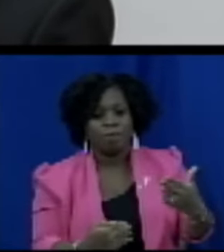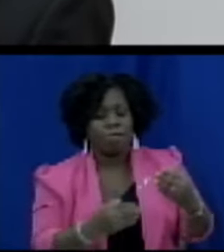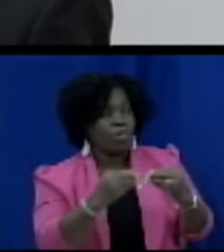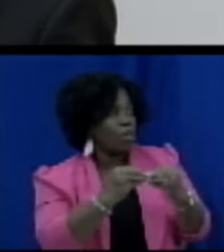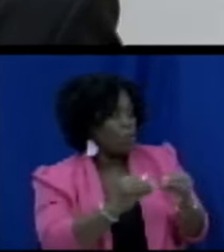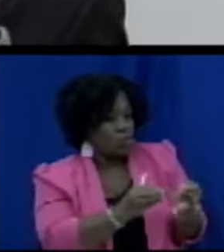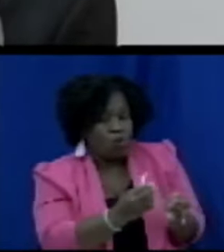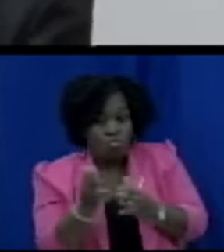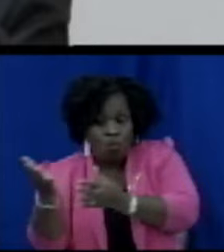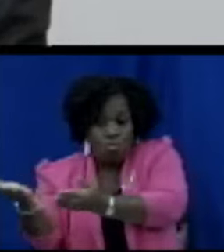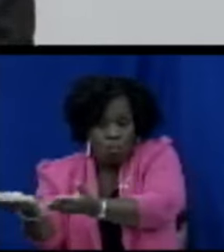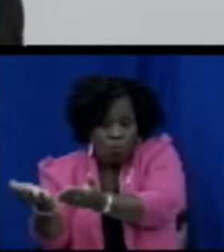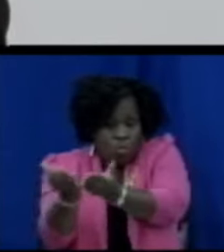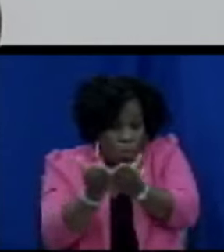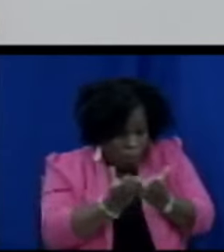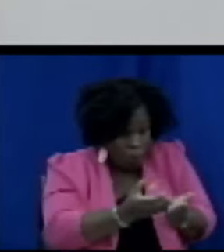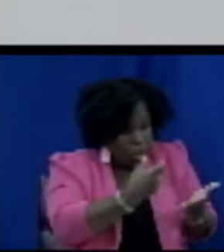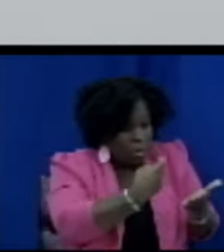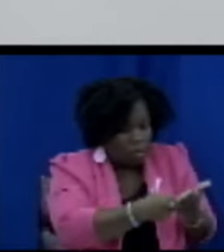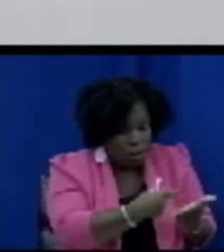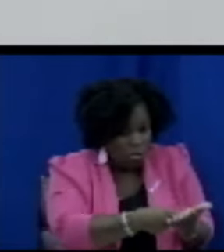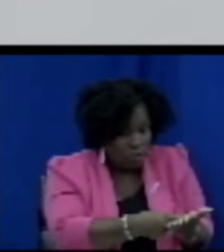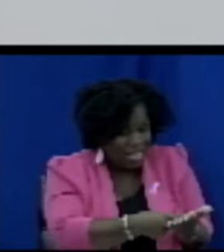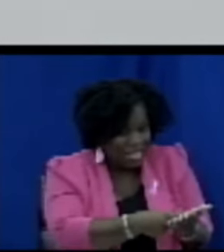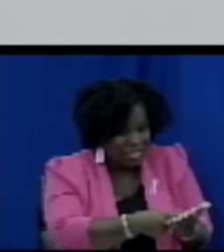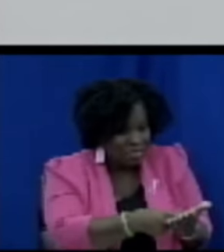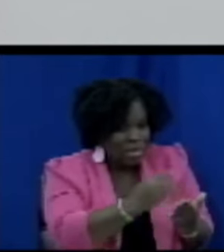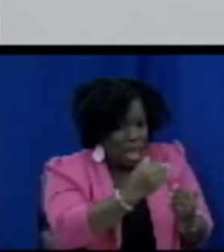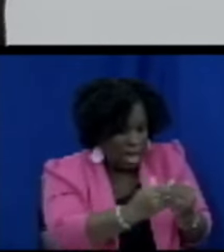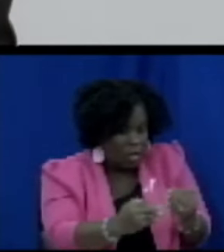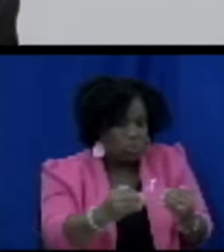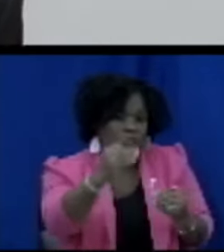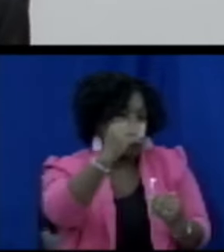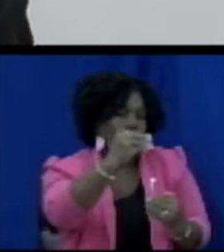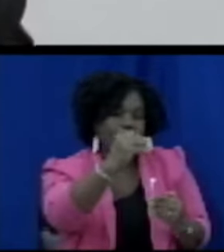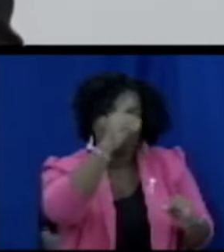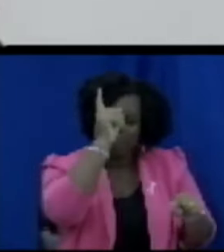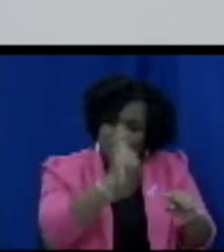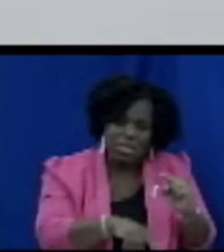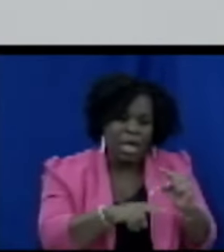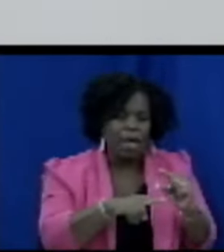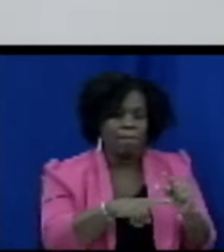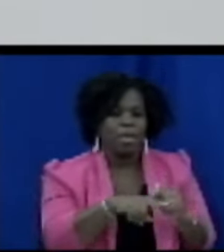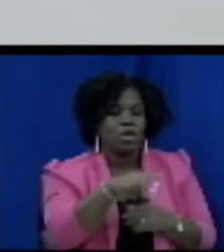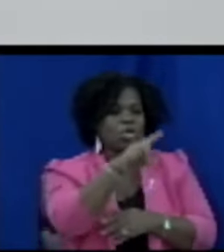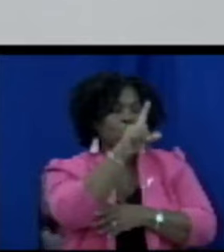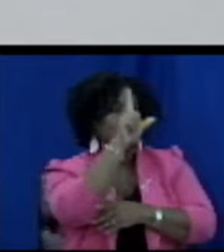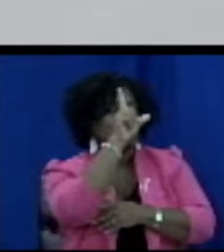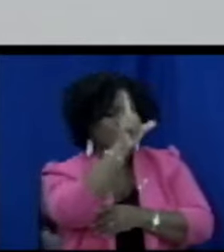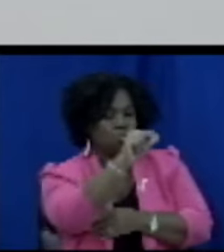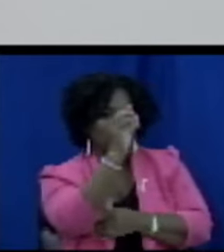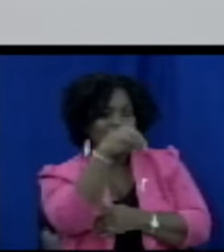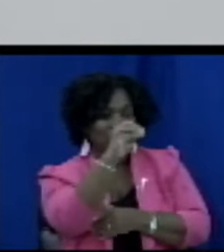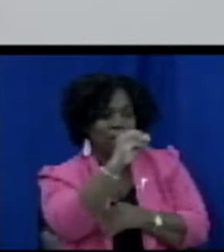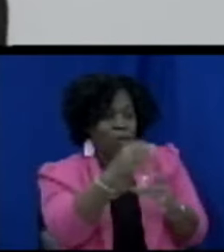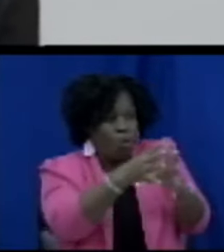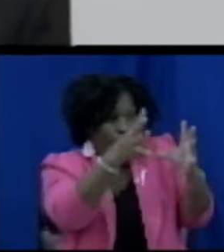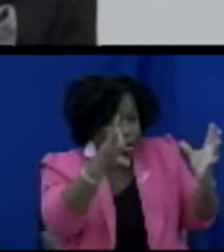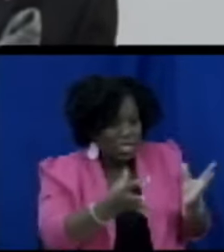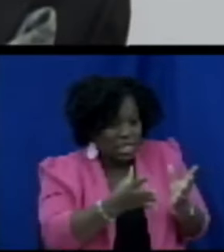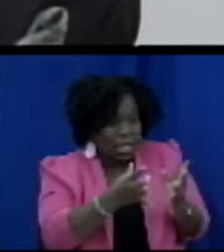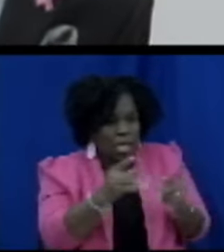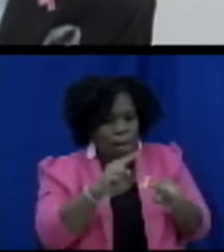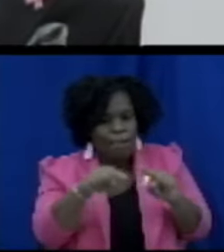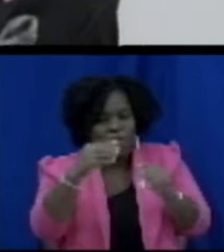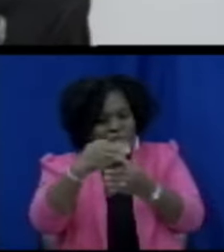this is to protect our consumers that is the new era that we are entering in